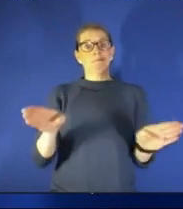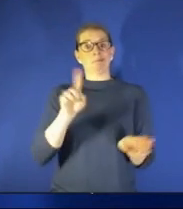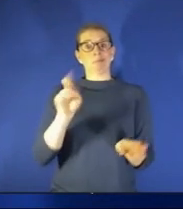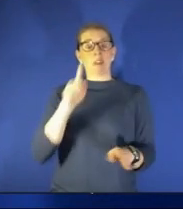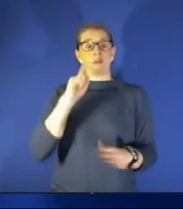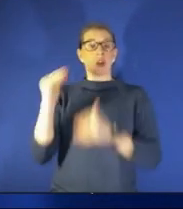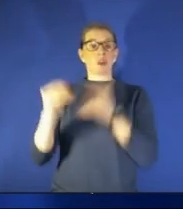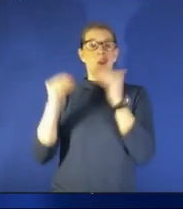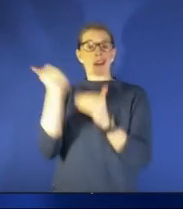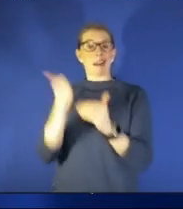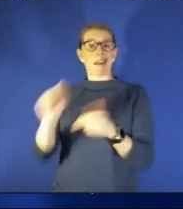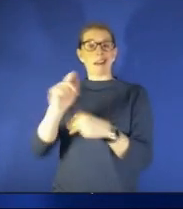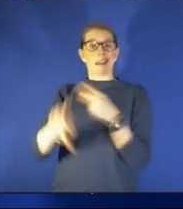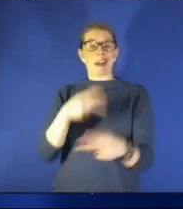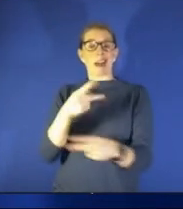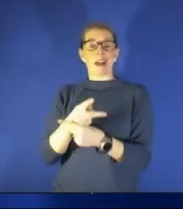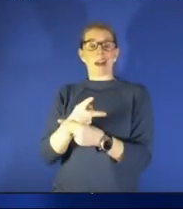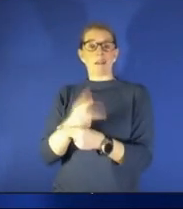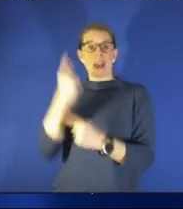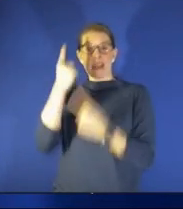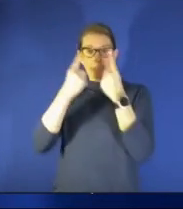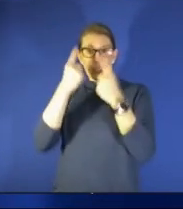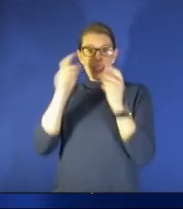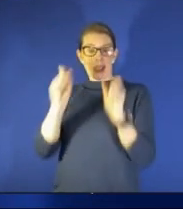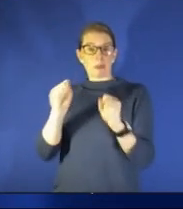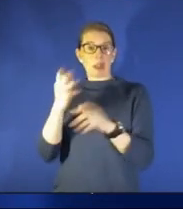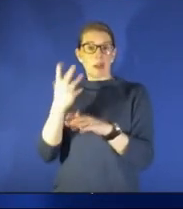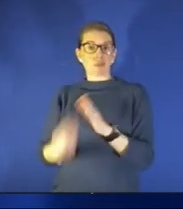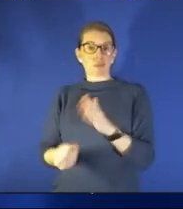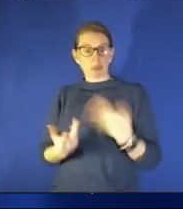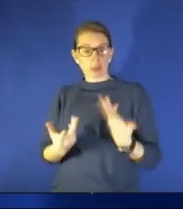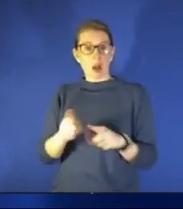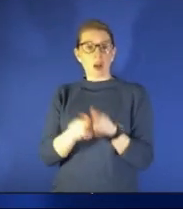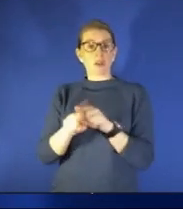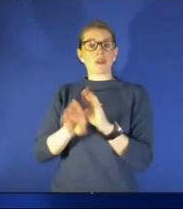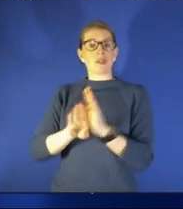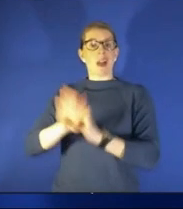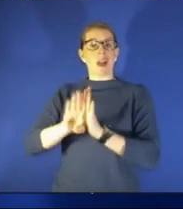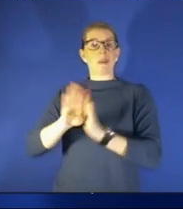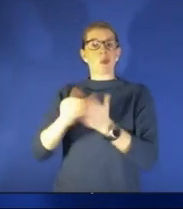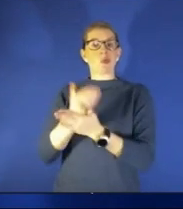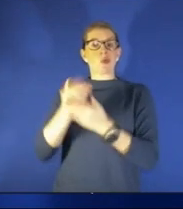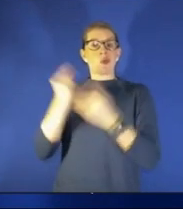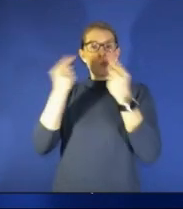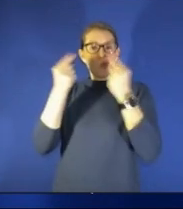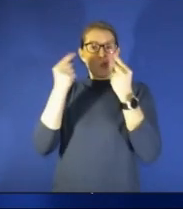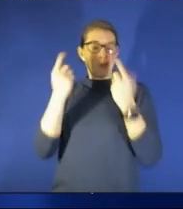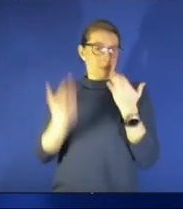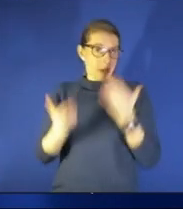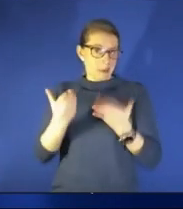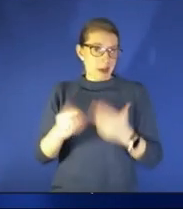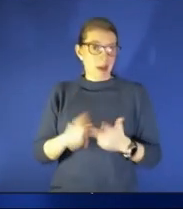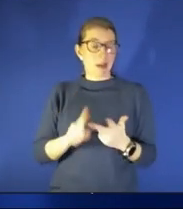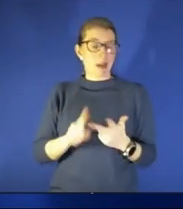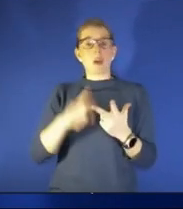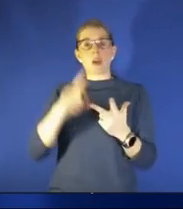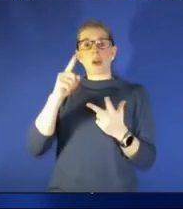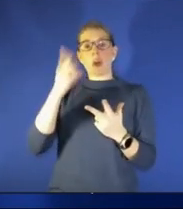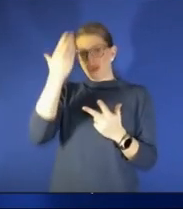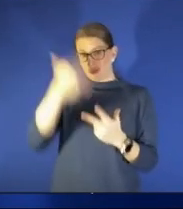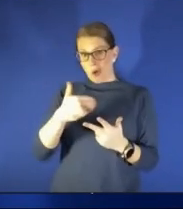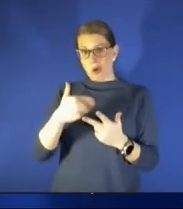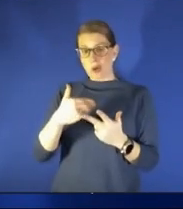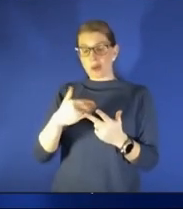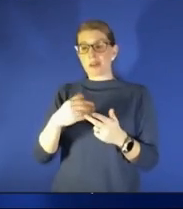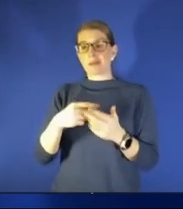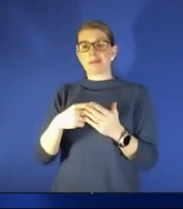a loss of thinking abilities also development of new headaches perhaps or signs of a stroke such as weakness uh